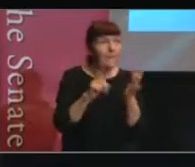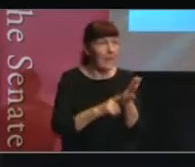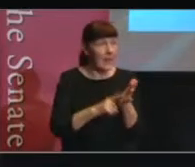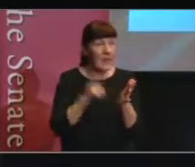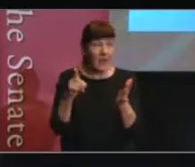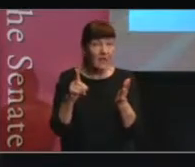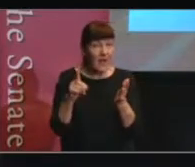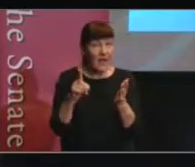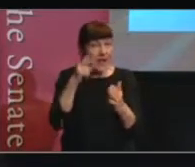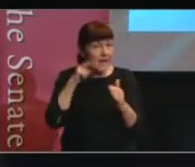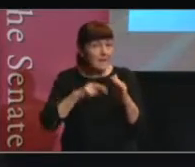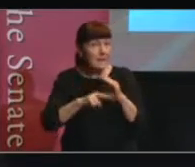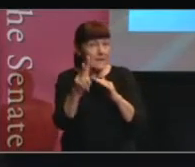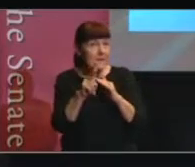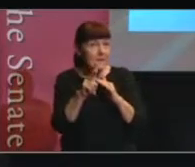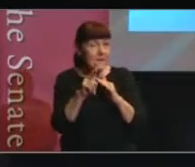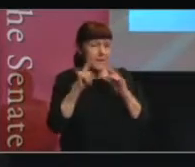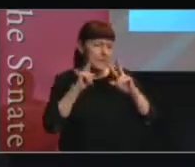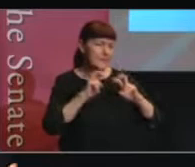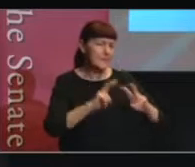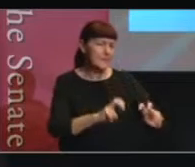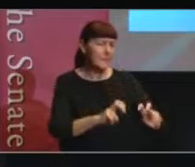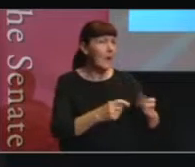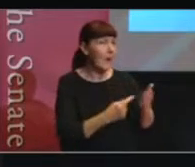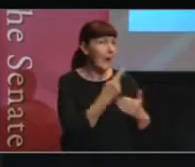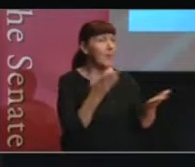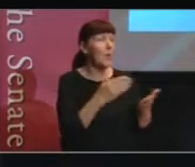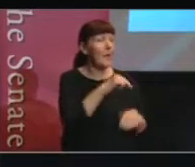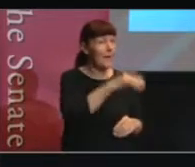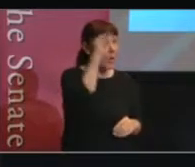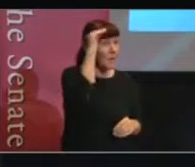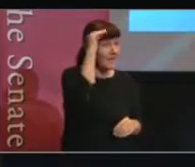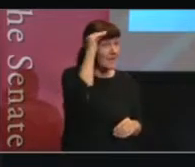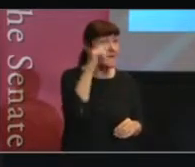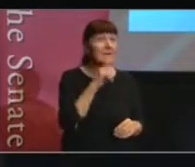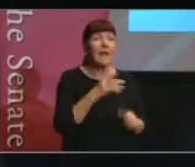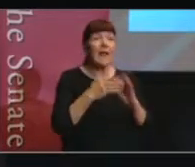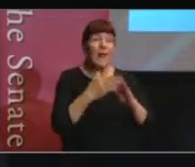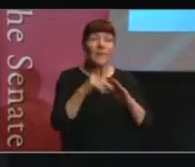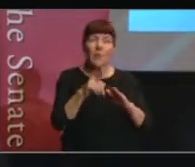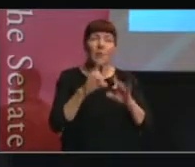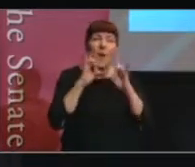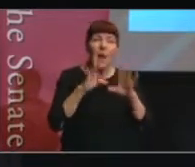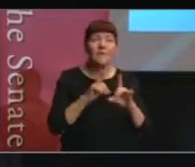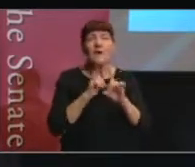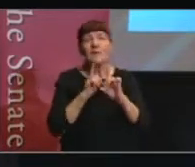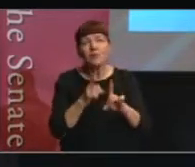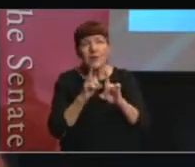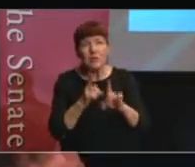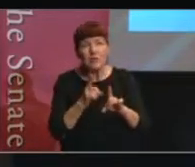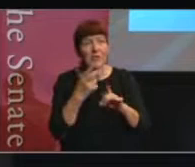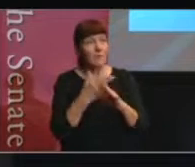the scrutiny that might come from committees and helping you to clarify your instructions for your